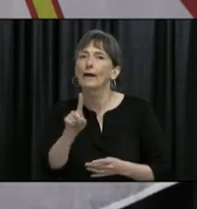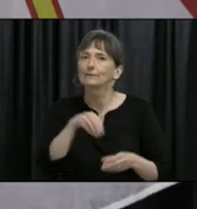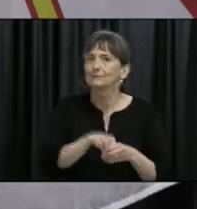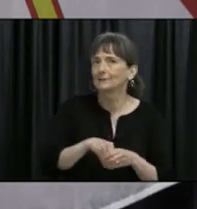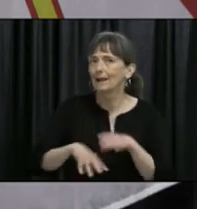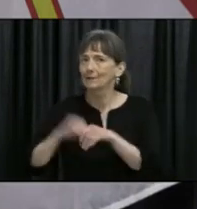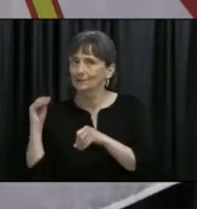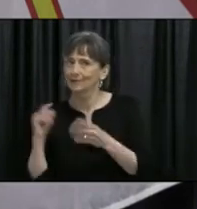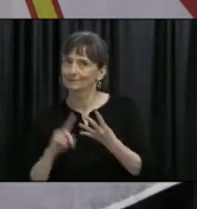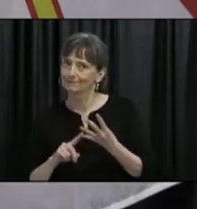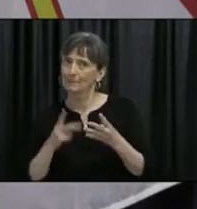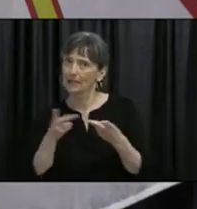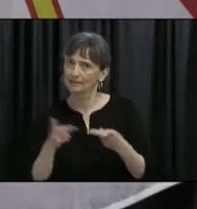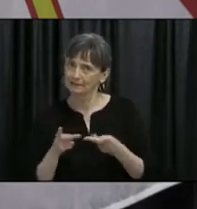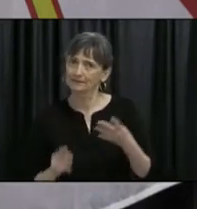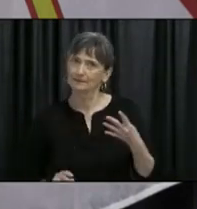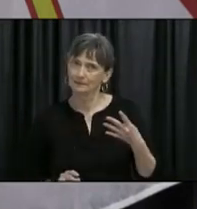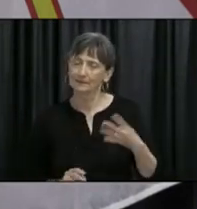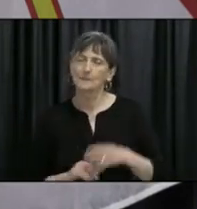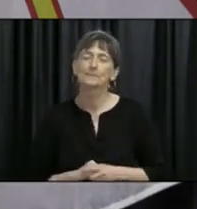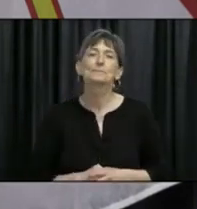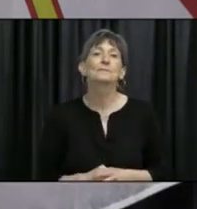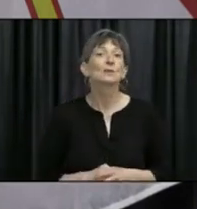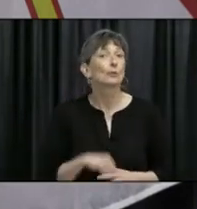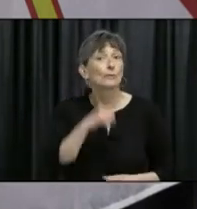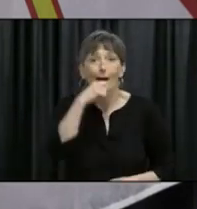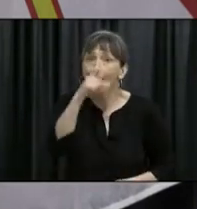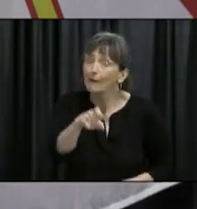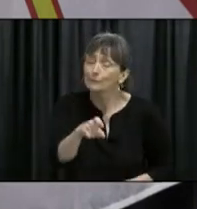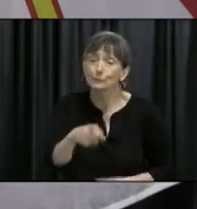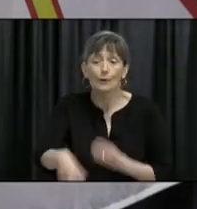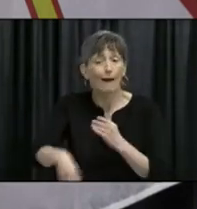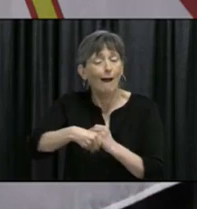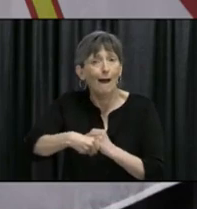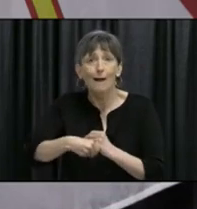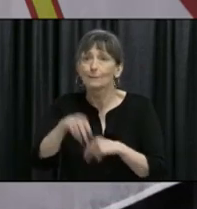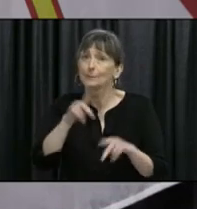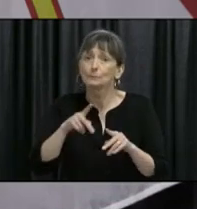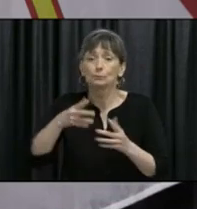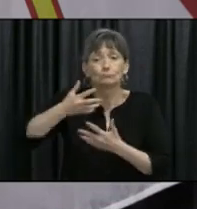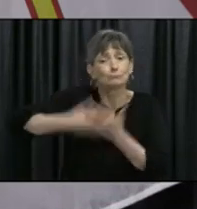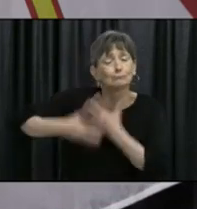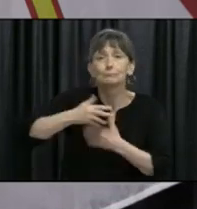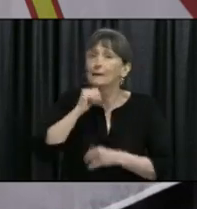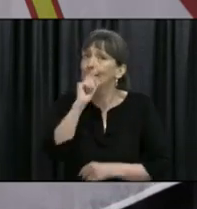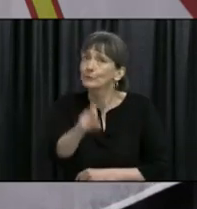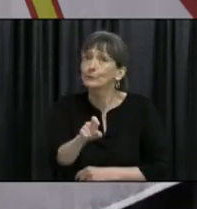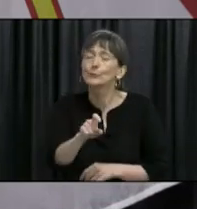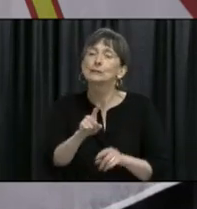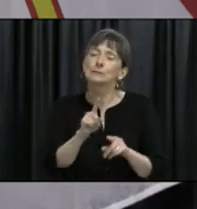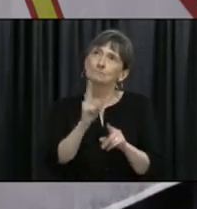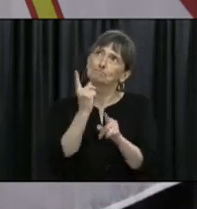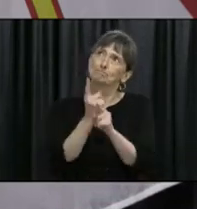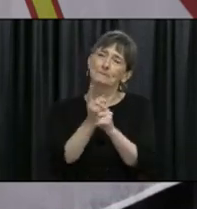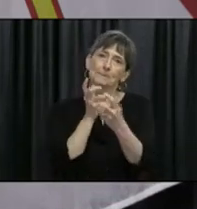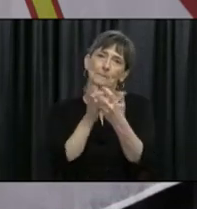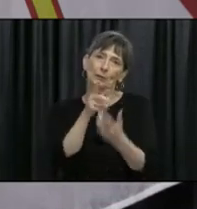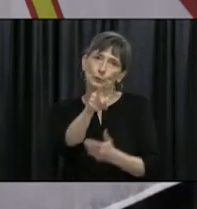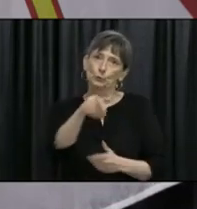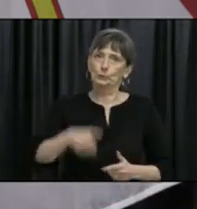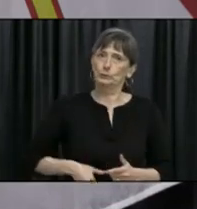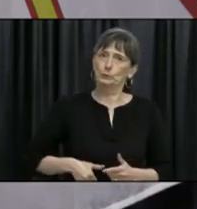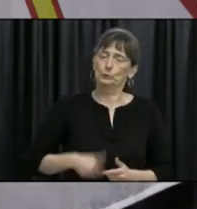people, if it doesn't mean you have to, just do it if it feels right for you. Remember, although we are expanding,